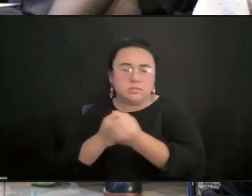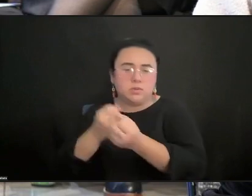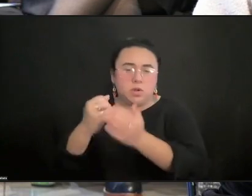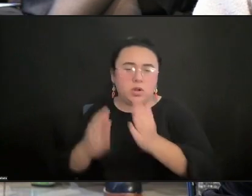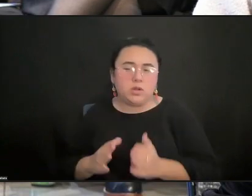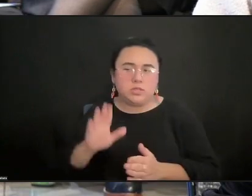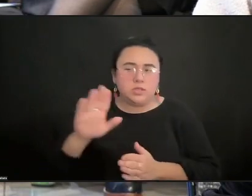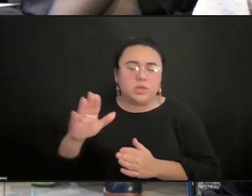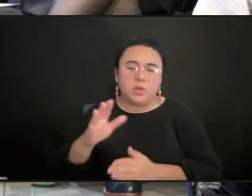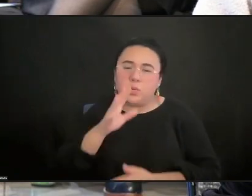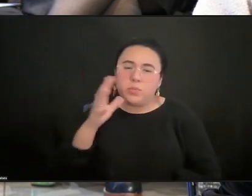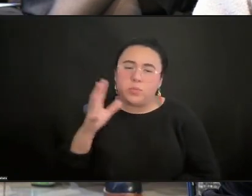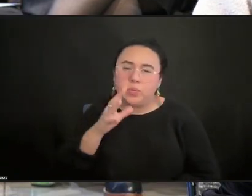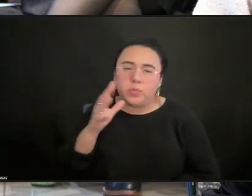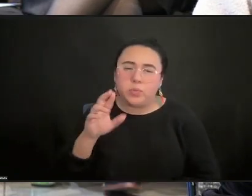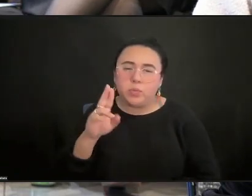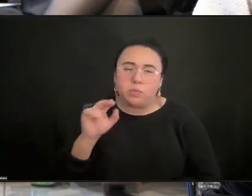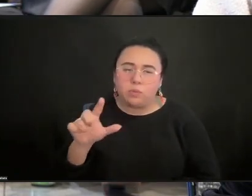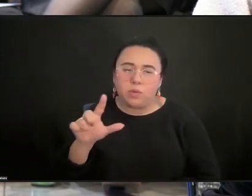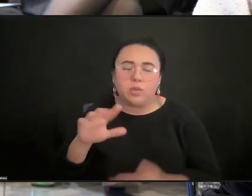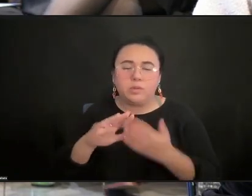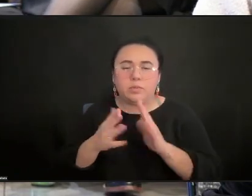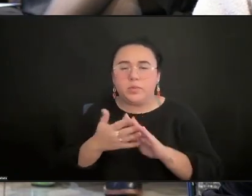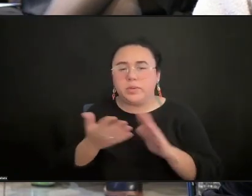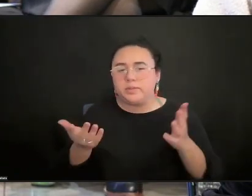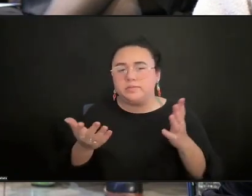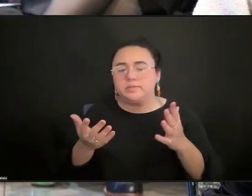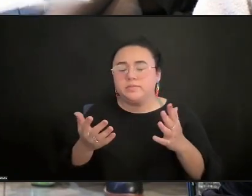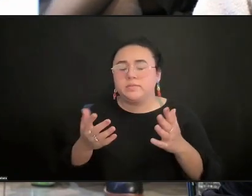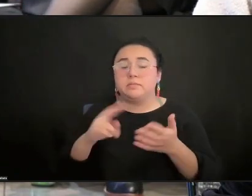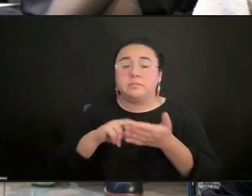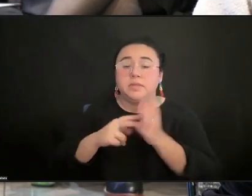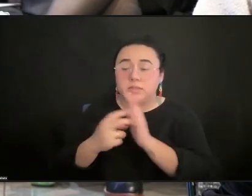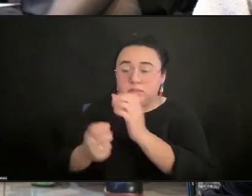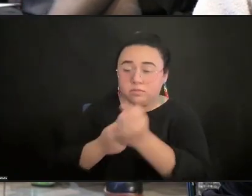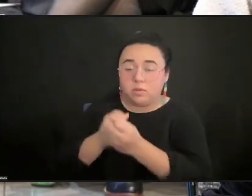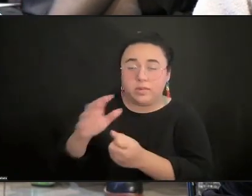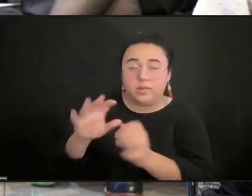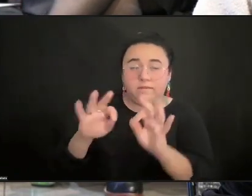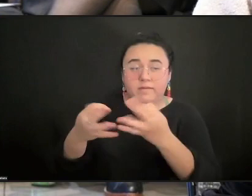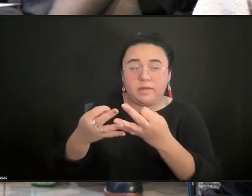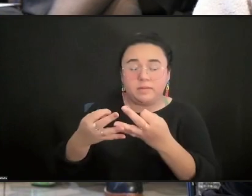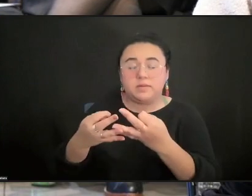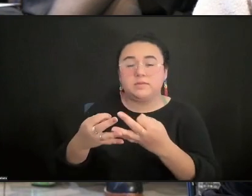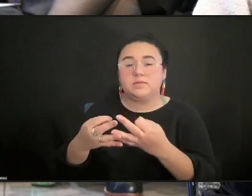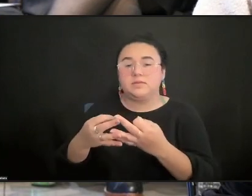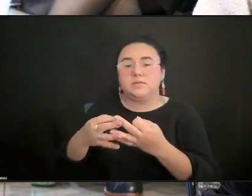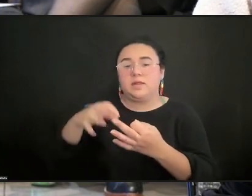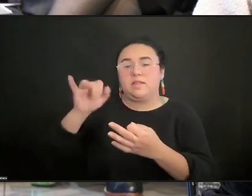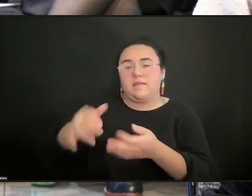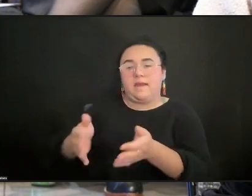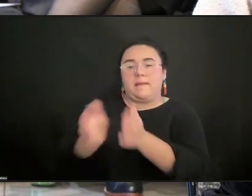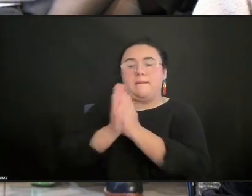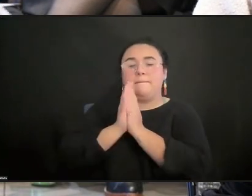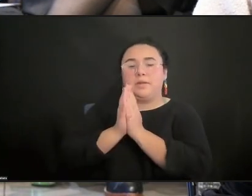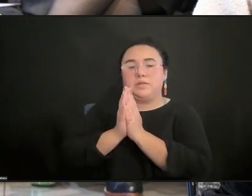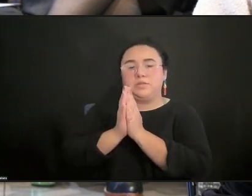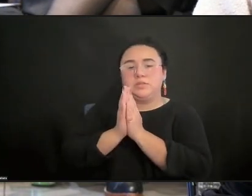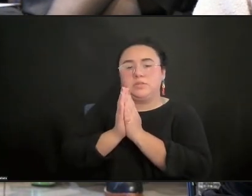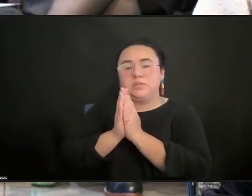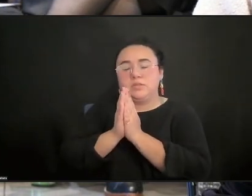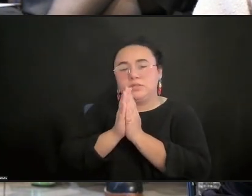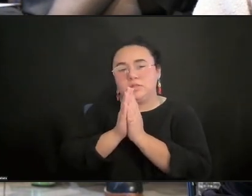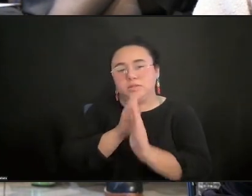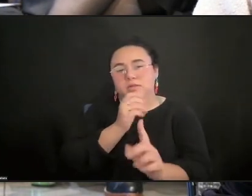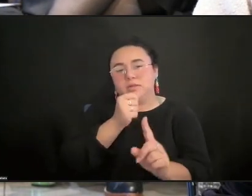rural community, therefore their families, and really that commission have an impact,